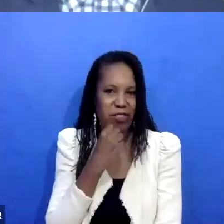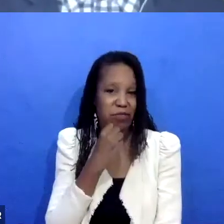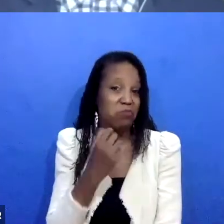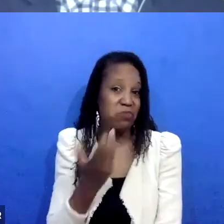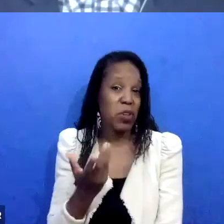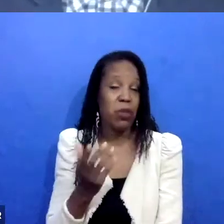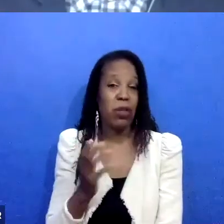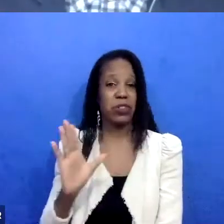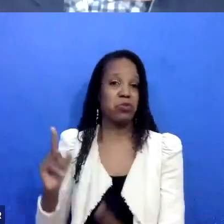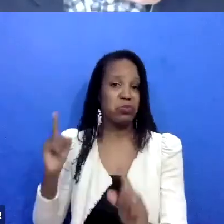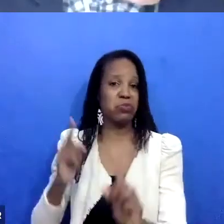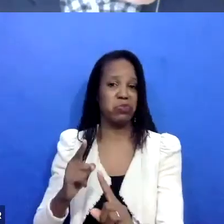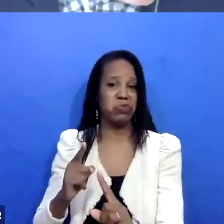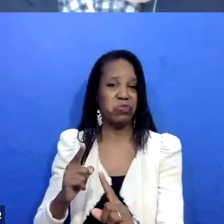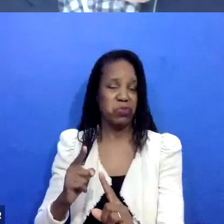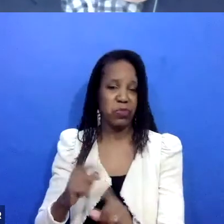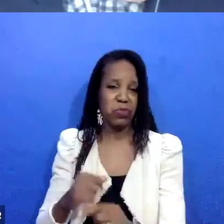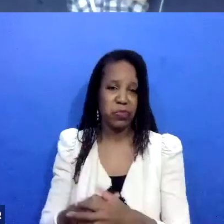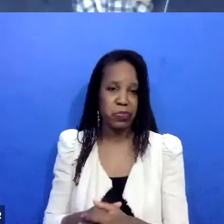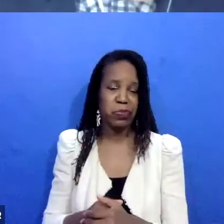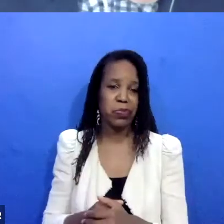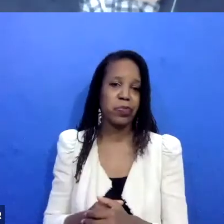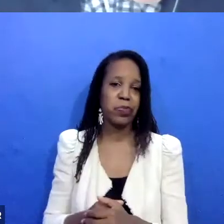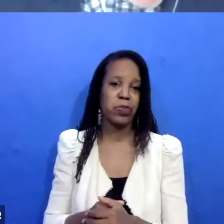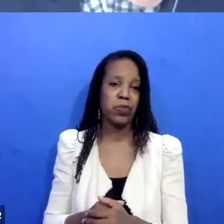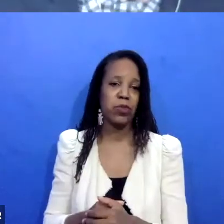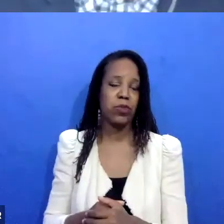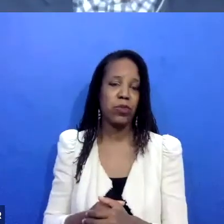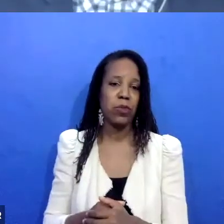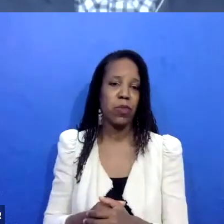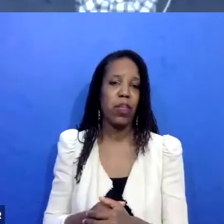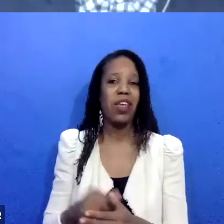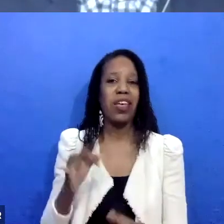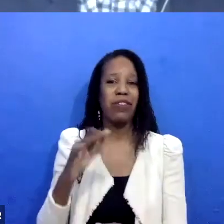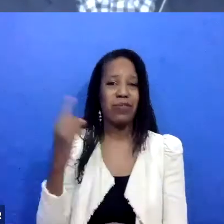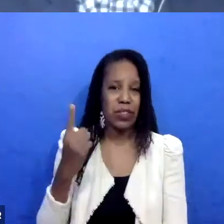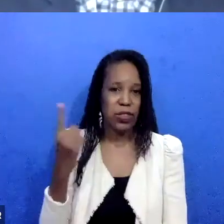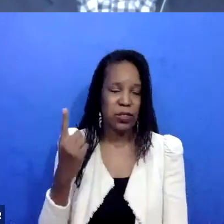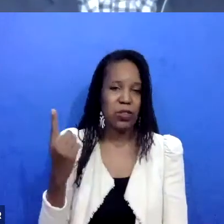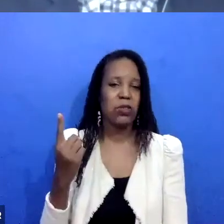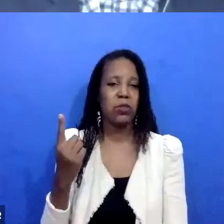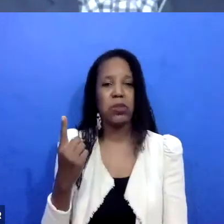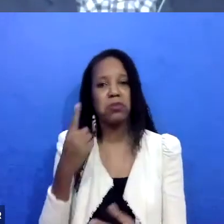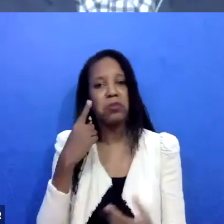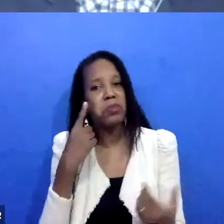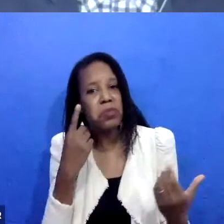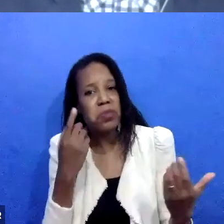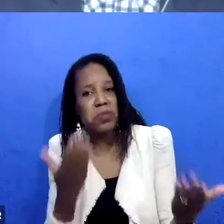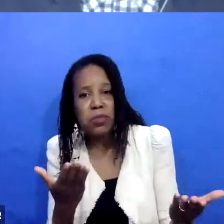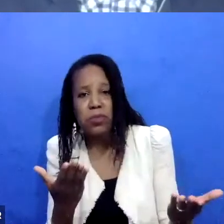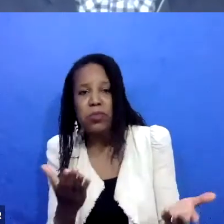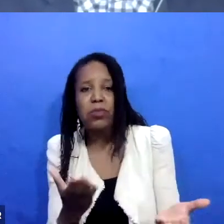Uh, I don't know that we would, if someone came to us and said, would you, would you consider